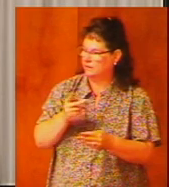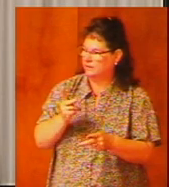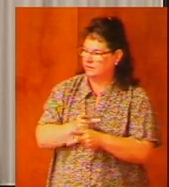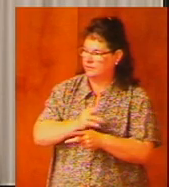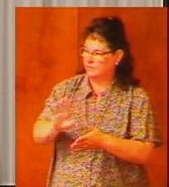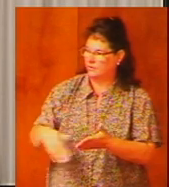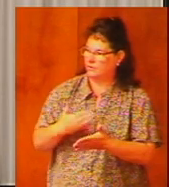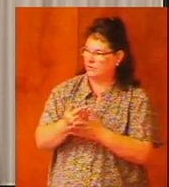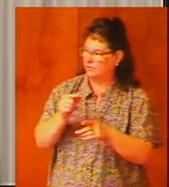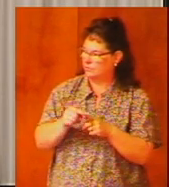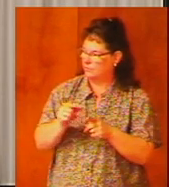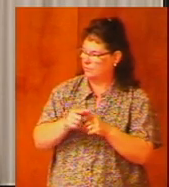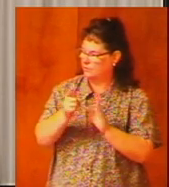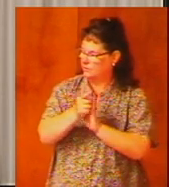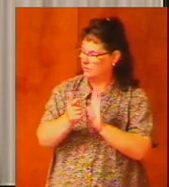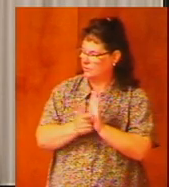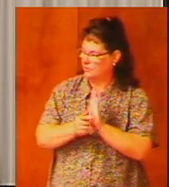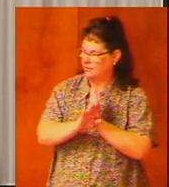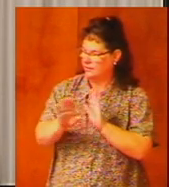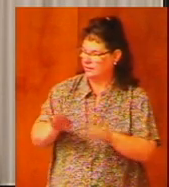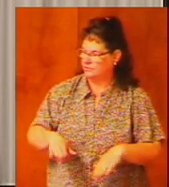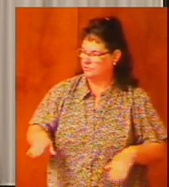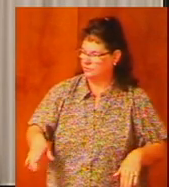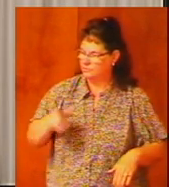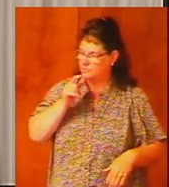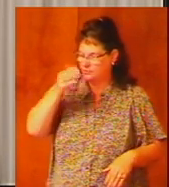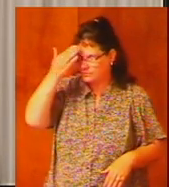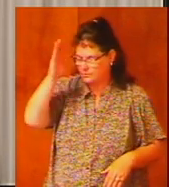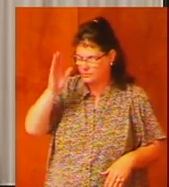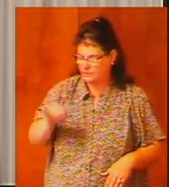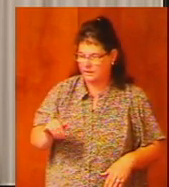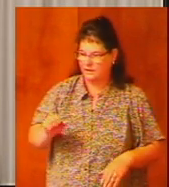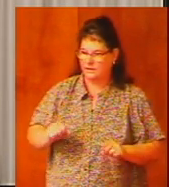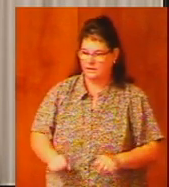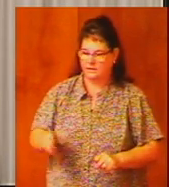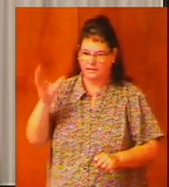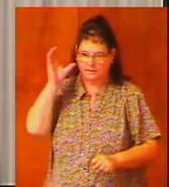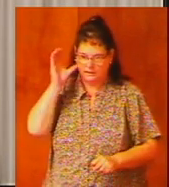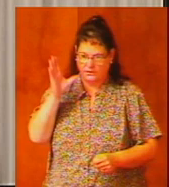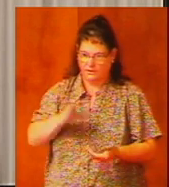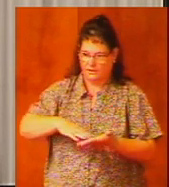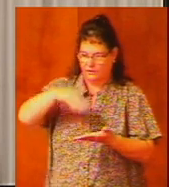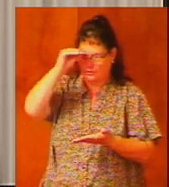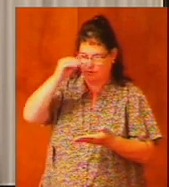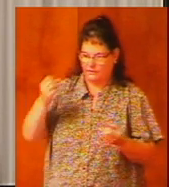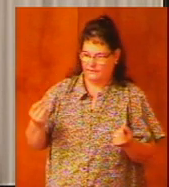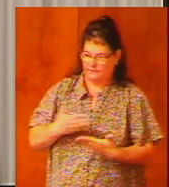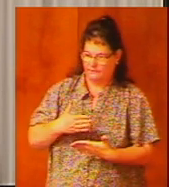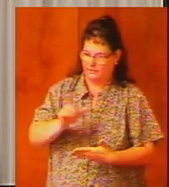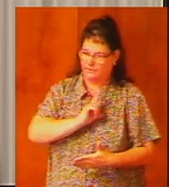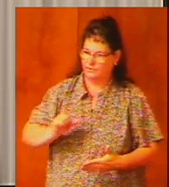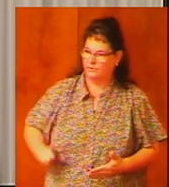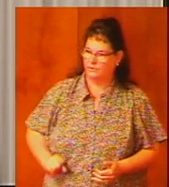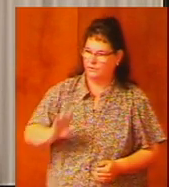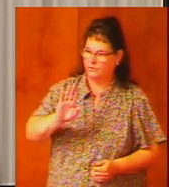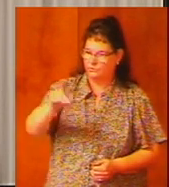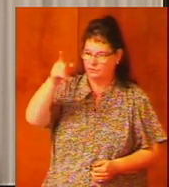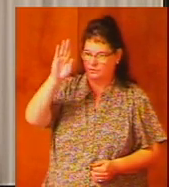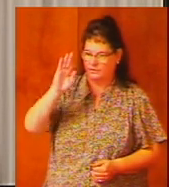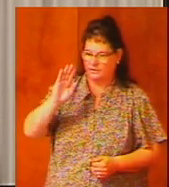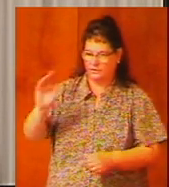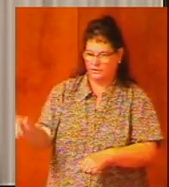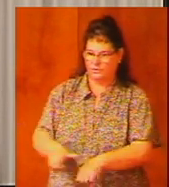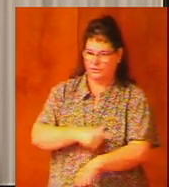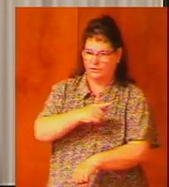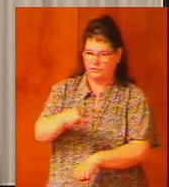law and that their children who have not known it may hear and learn to fear the Lord your God as long as you